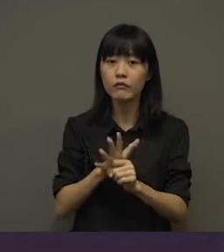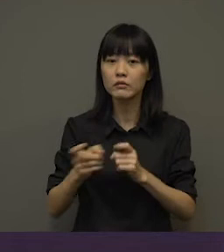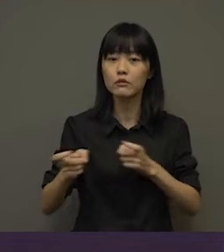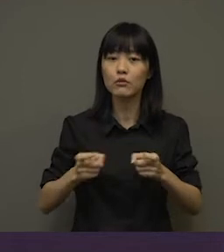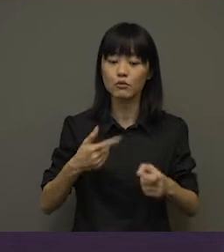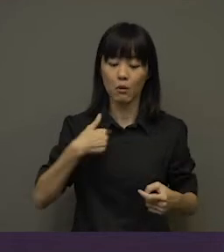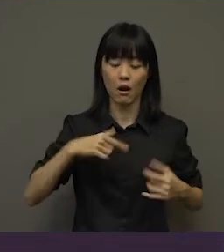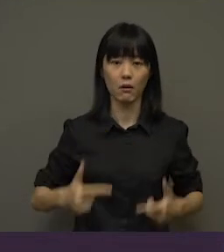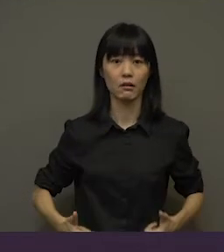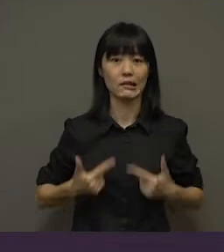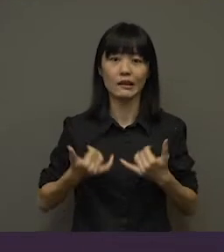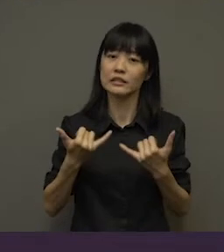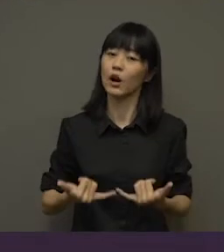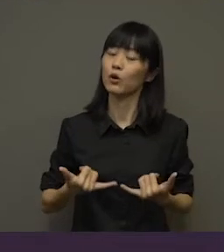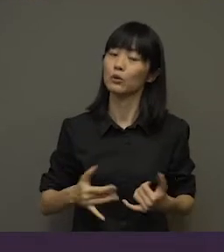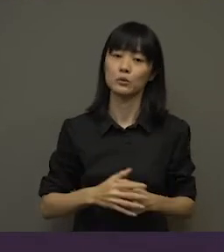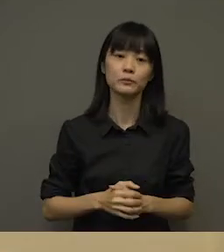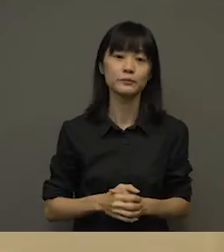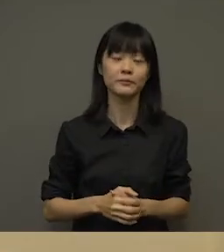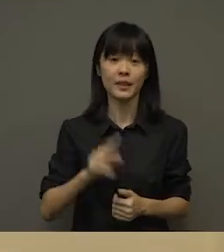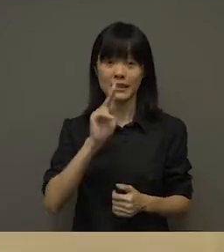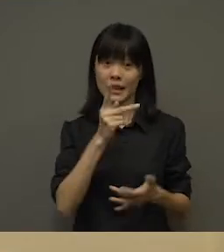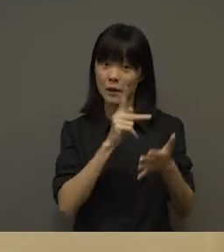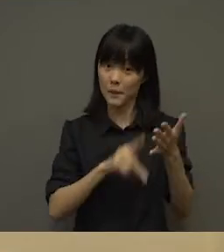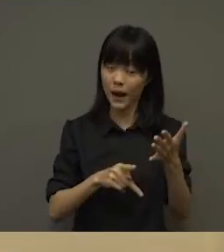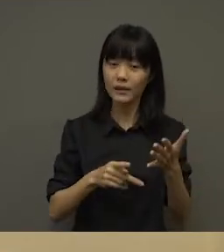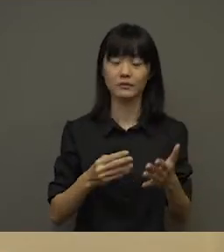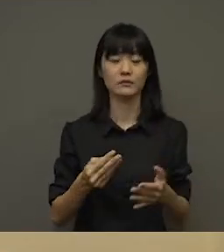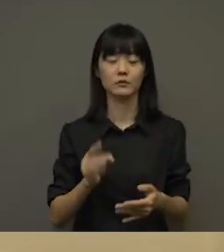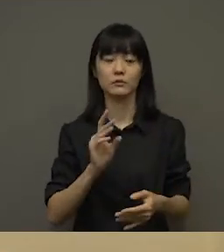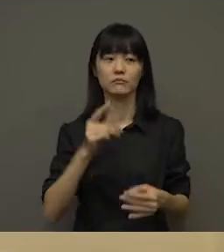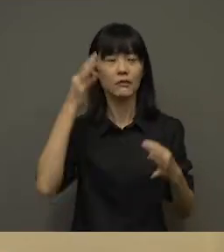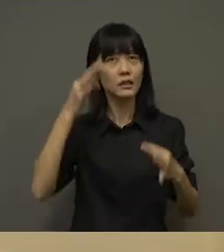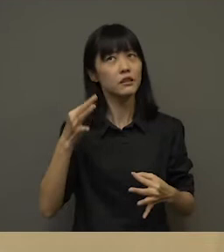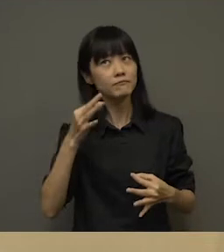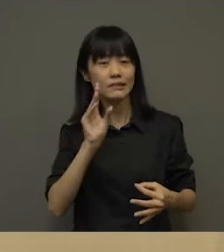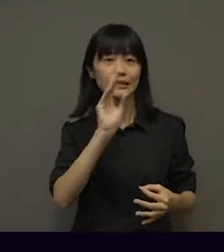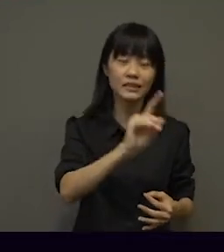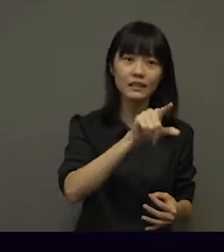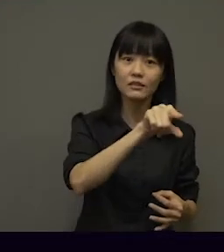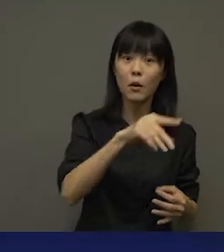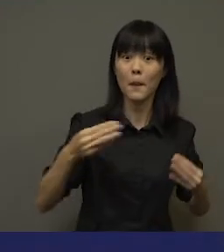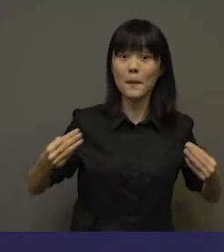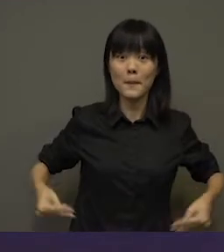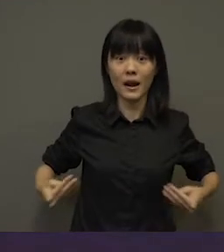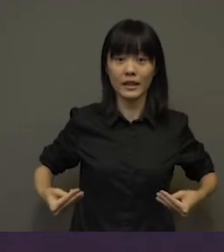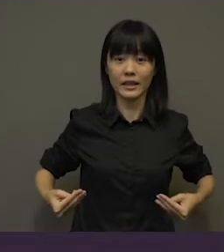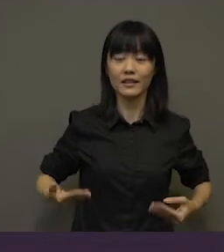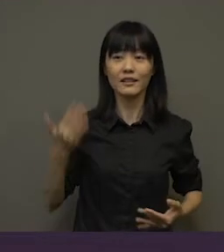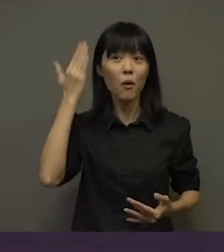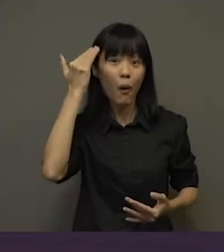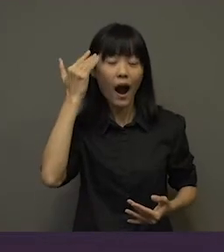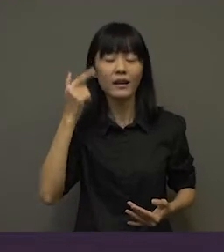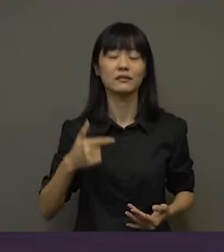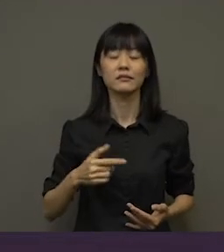sort of controlled in this pandemic. The second part of the work is where we started to paste stickers on monkeys. We were thinking we don't need